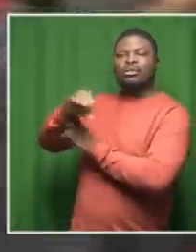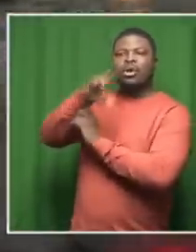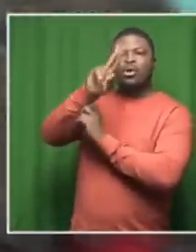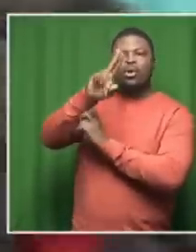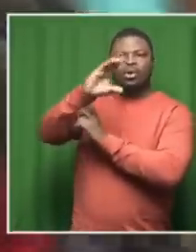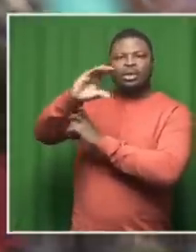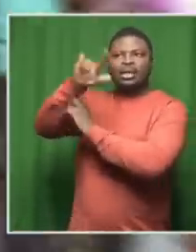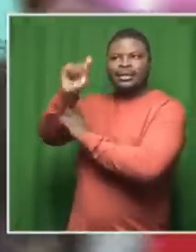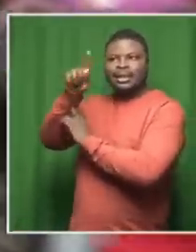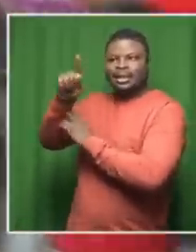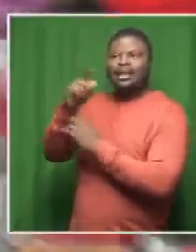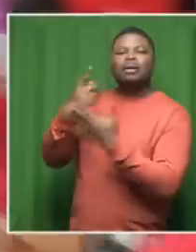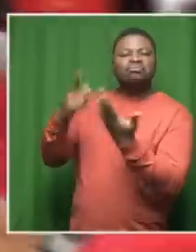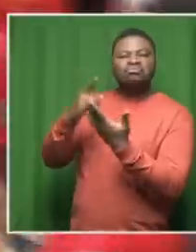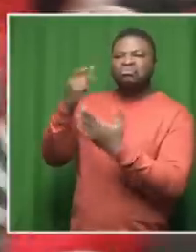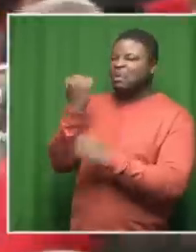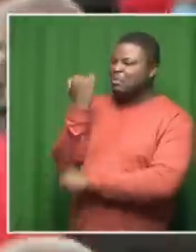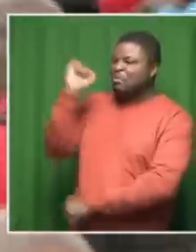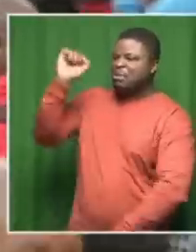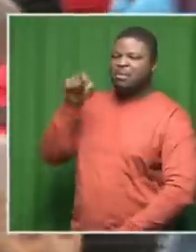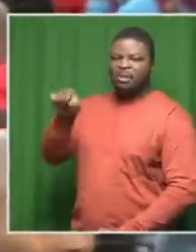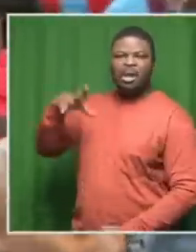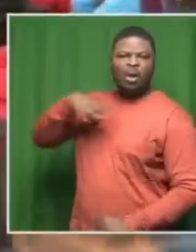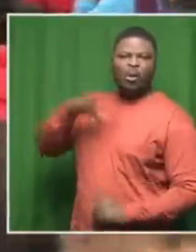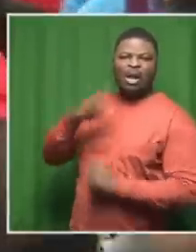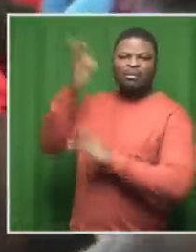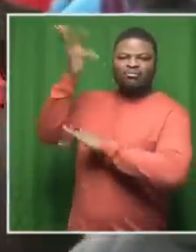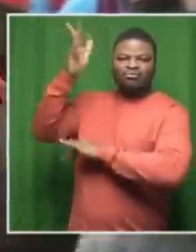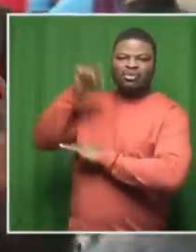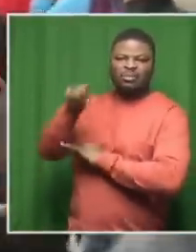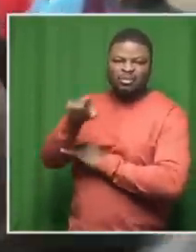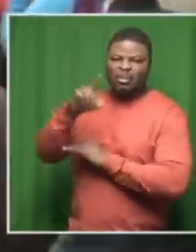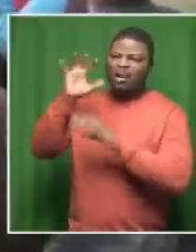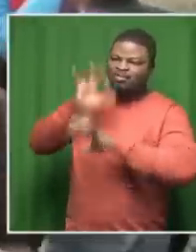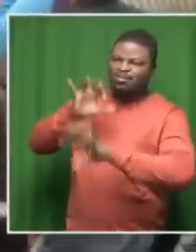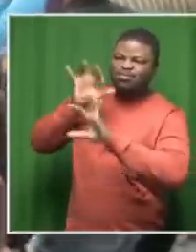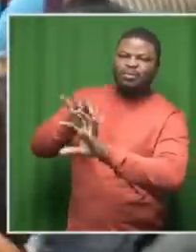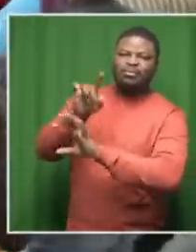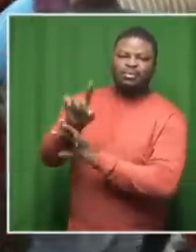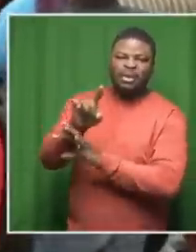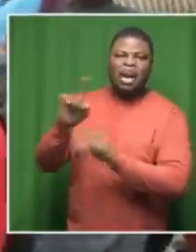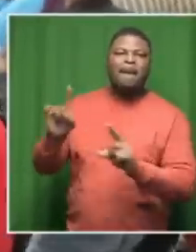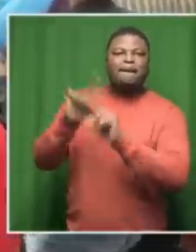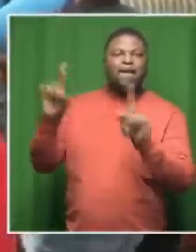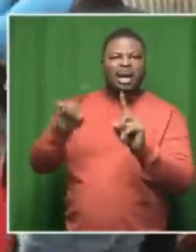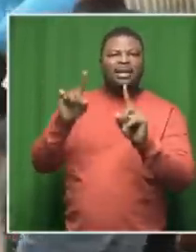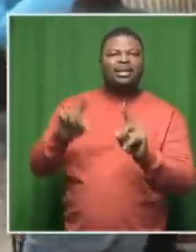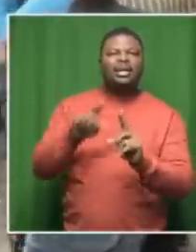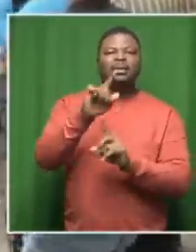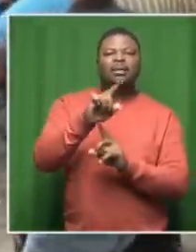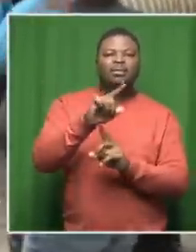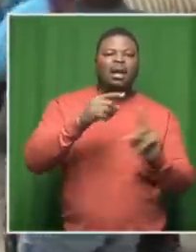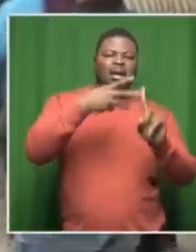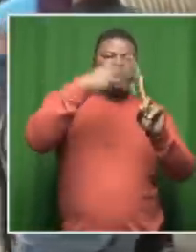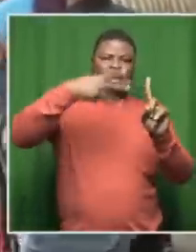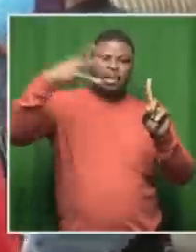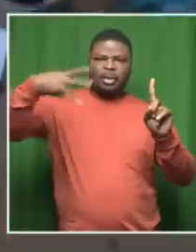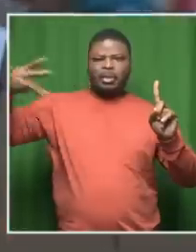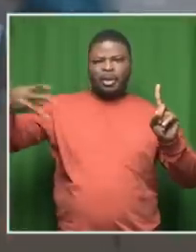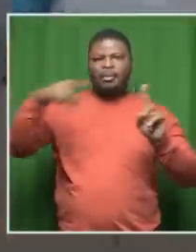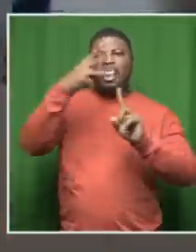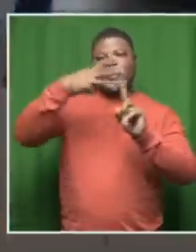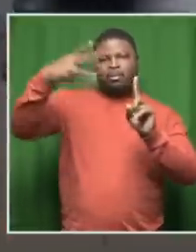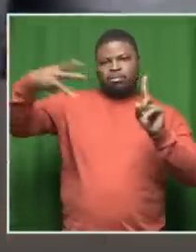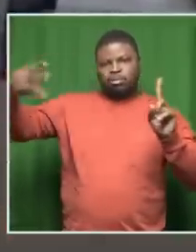host and uh the protest is particularly from the lgbtqi activists plus i beg your pardon